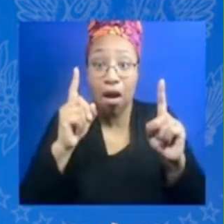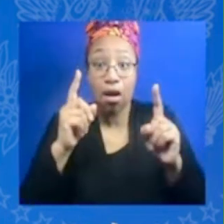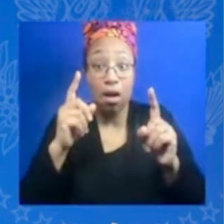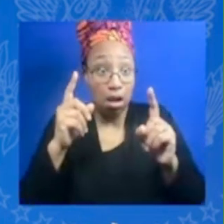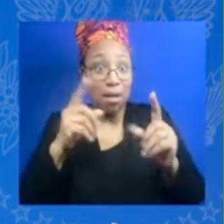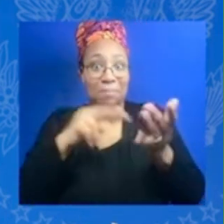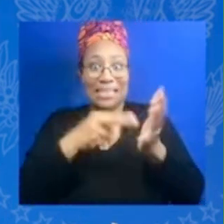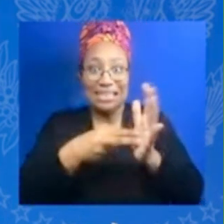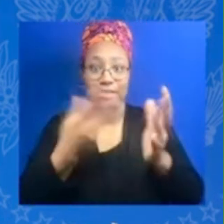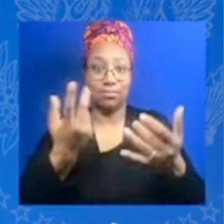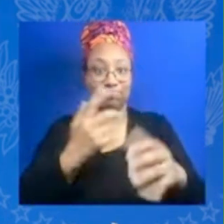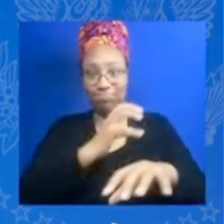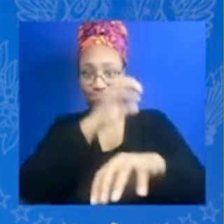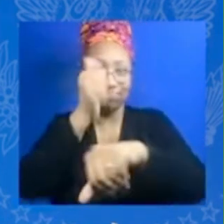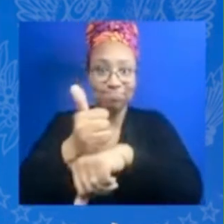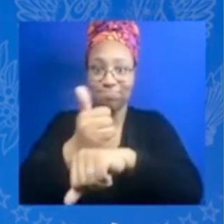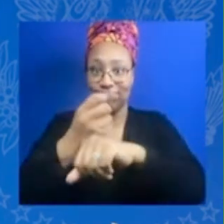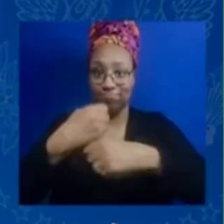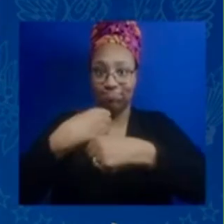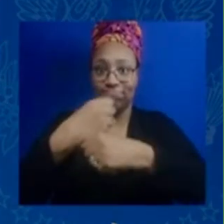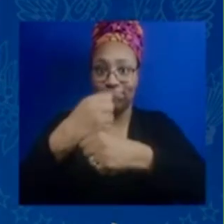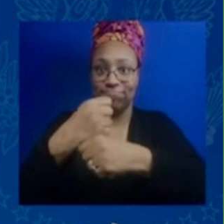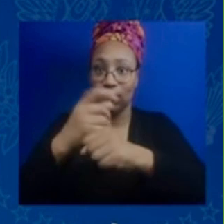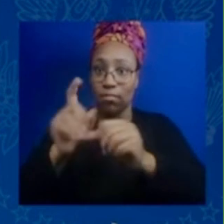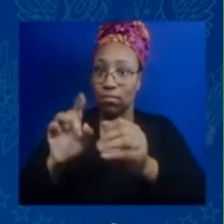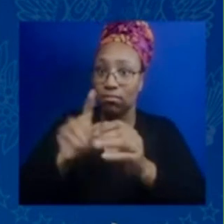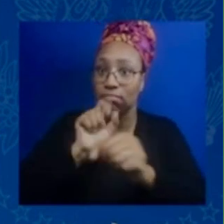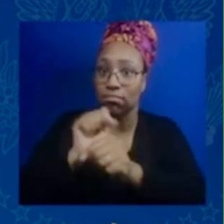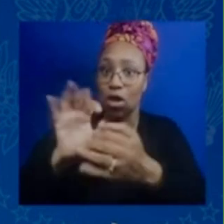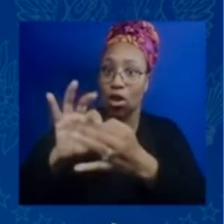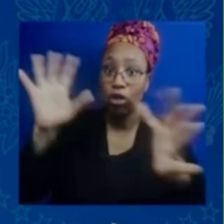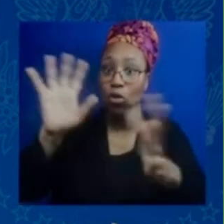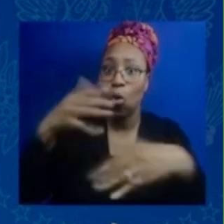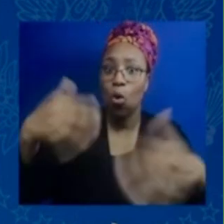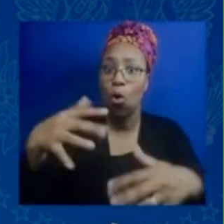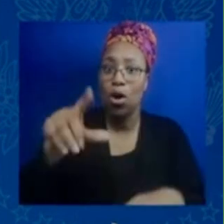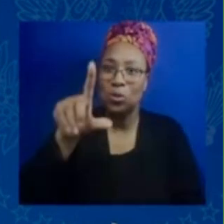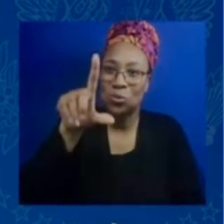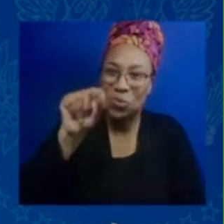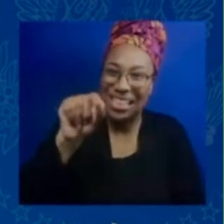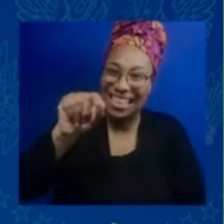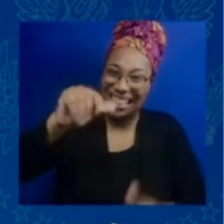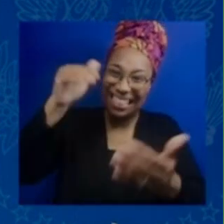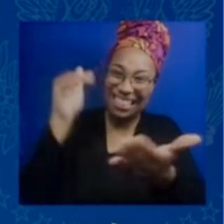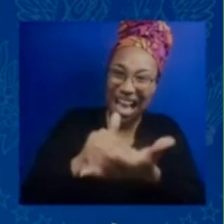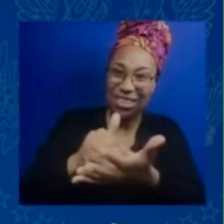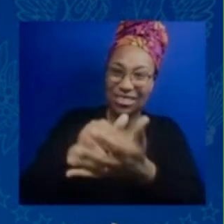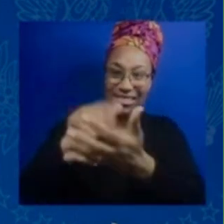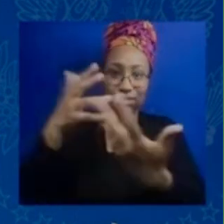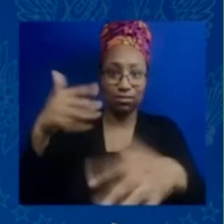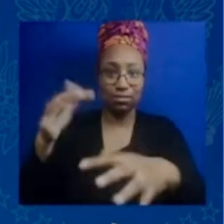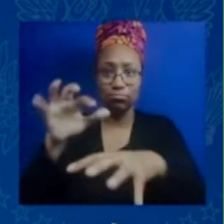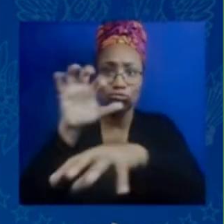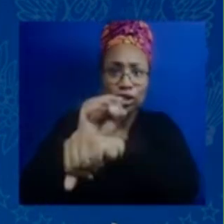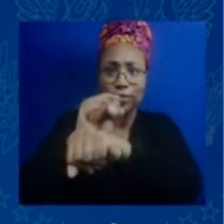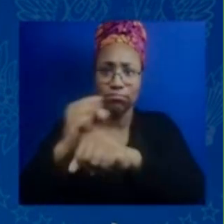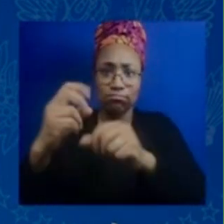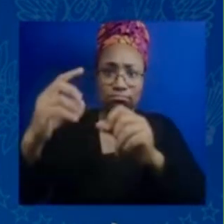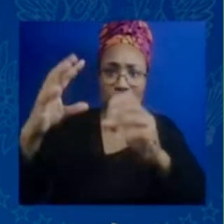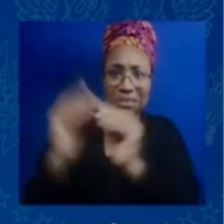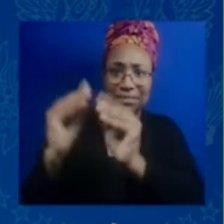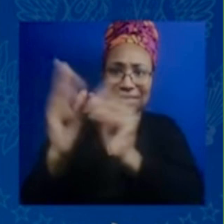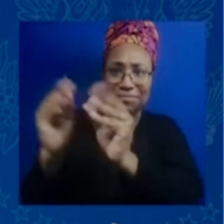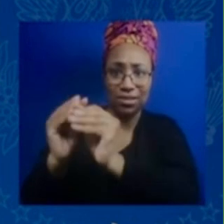pass in the current form that most people know has done over a hundred million and I think when you think of those you realize that pivoting changing and